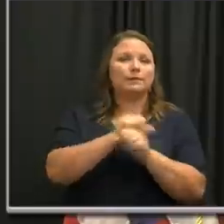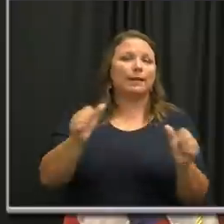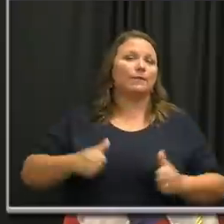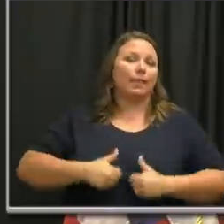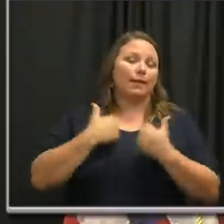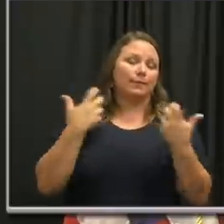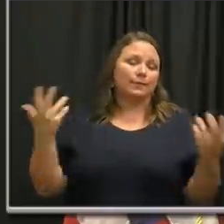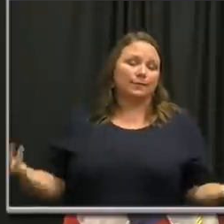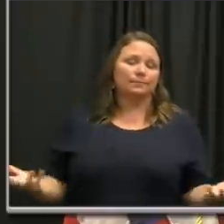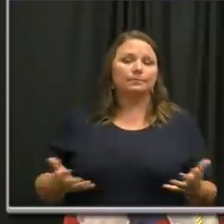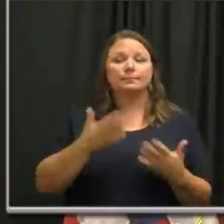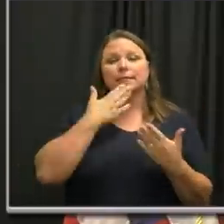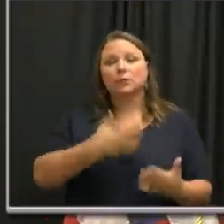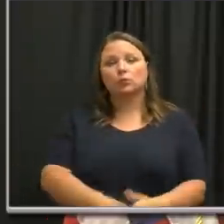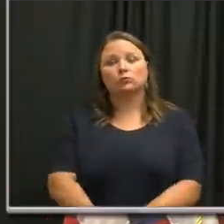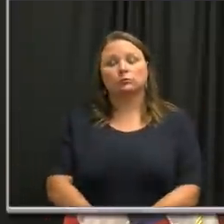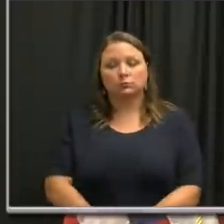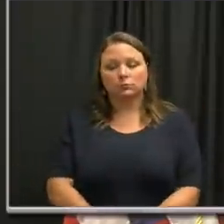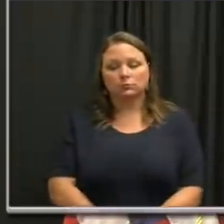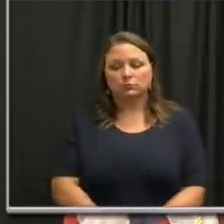lives. So thank you.